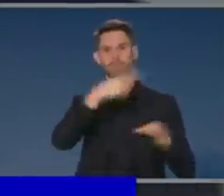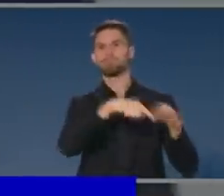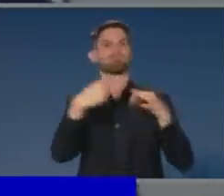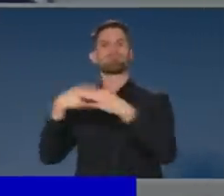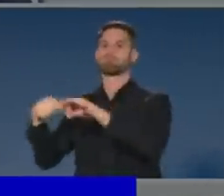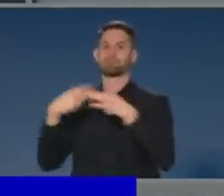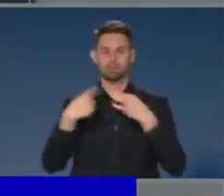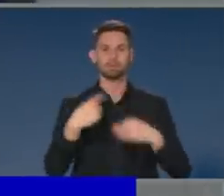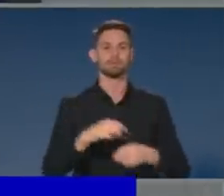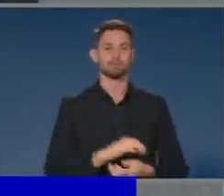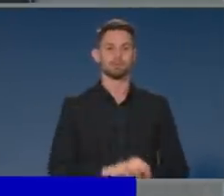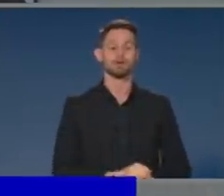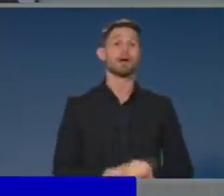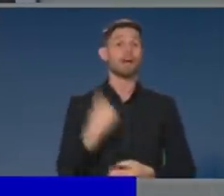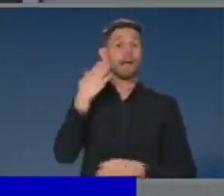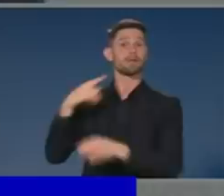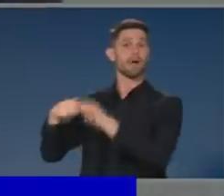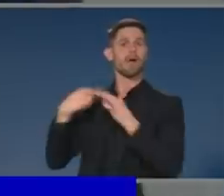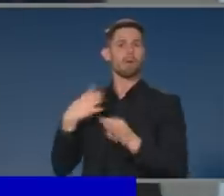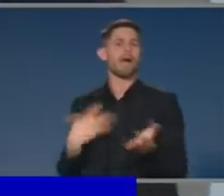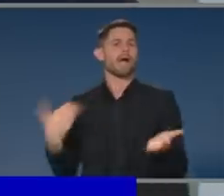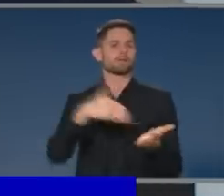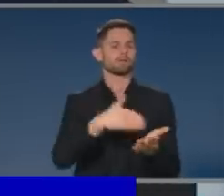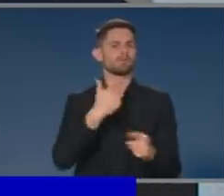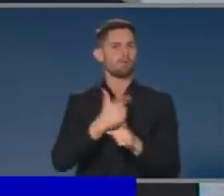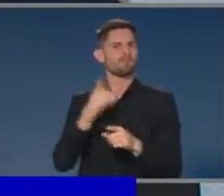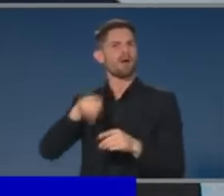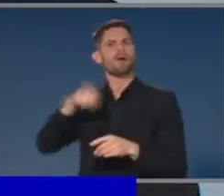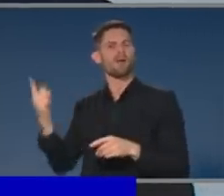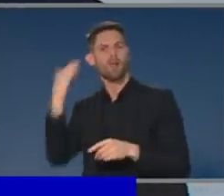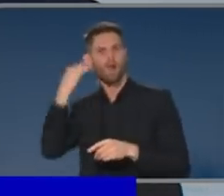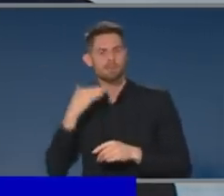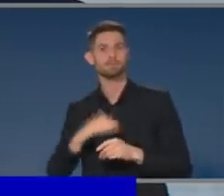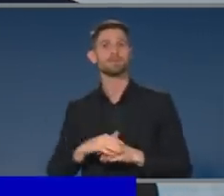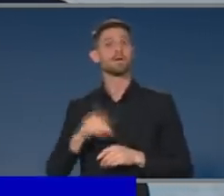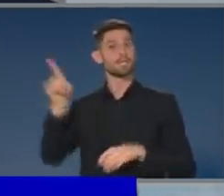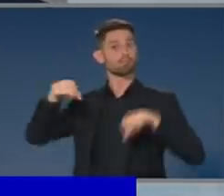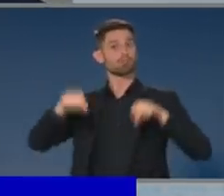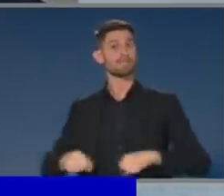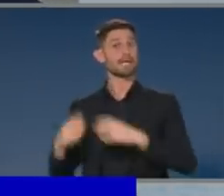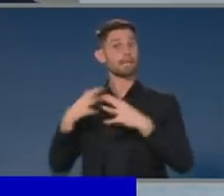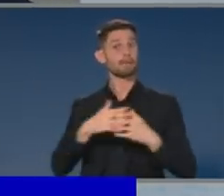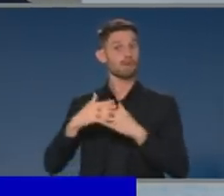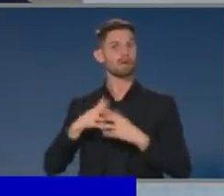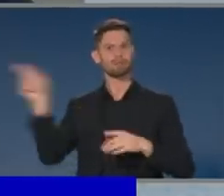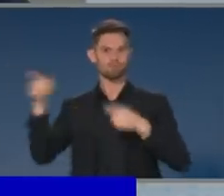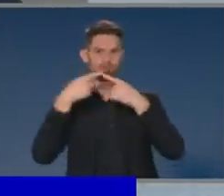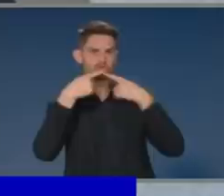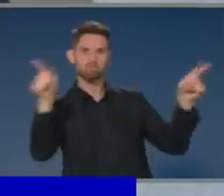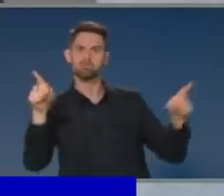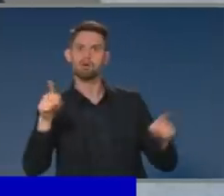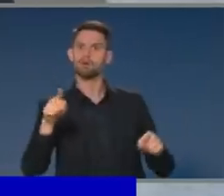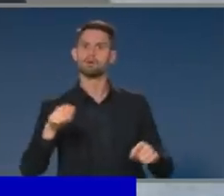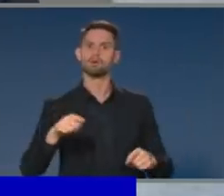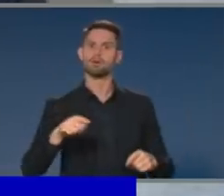on Wednesday, Prime Minister. Just following on from Jen's question regarding the President of America threatening to pull the manufacturing work